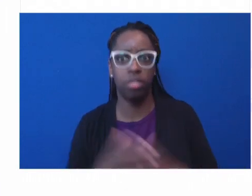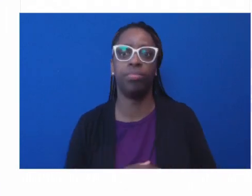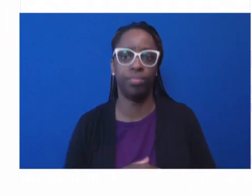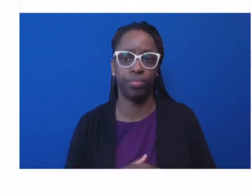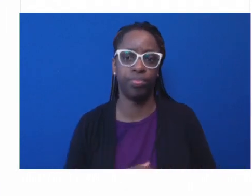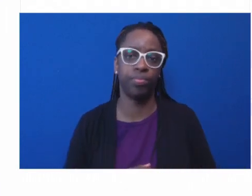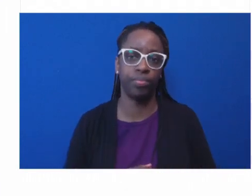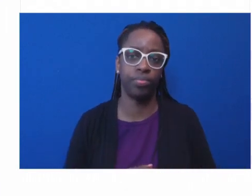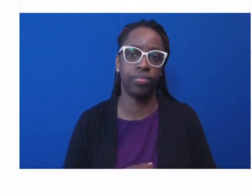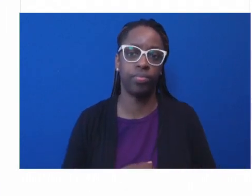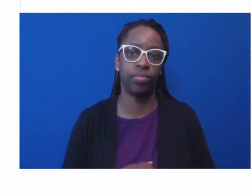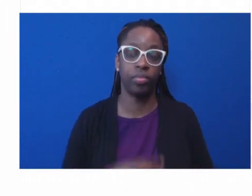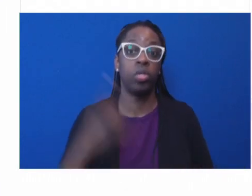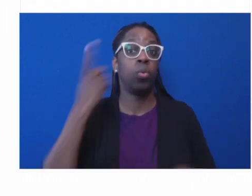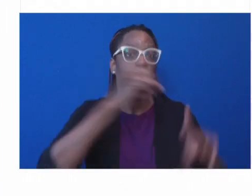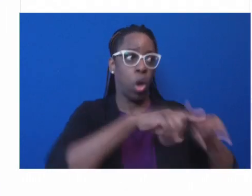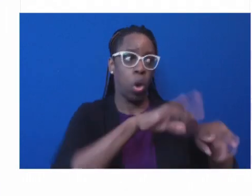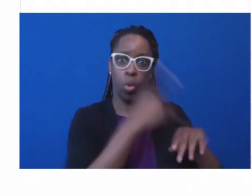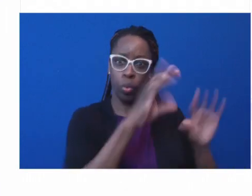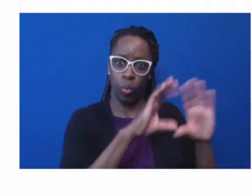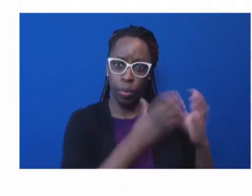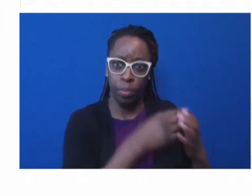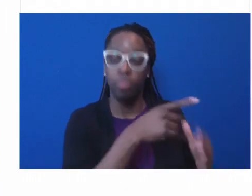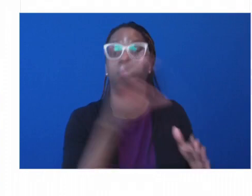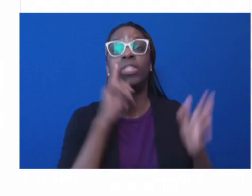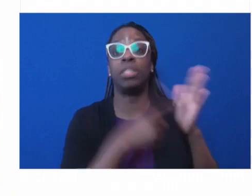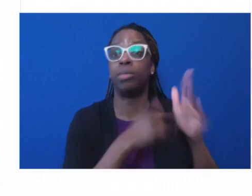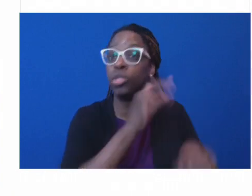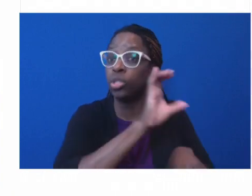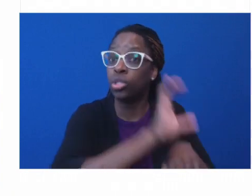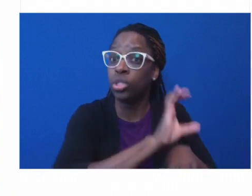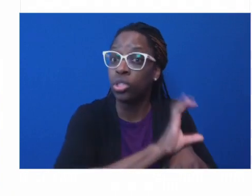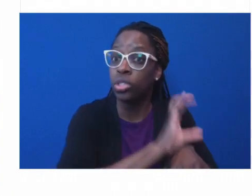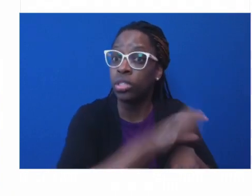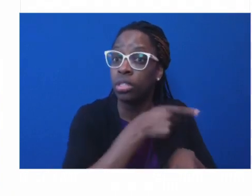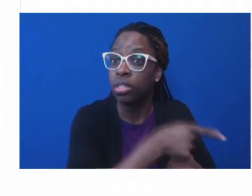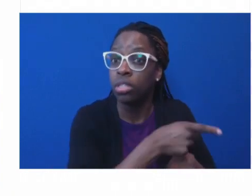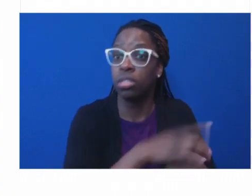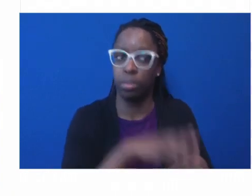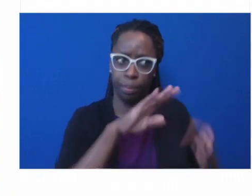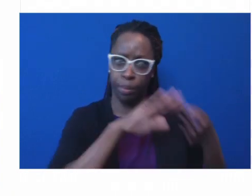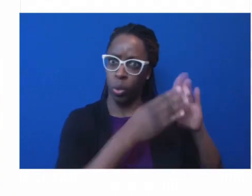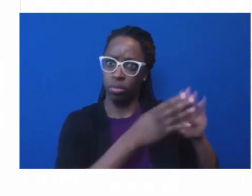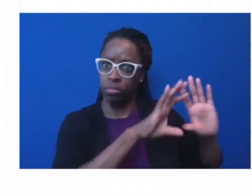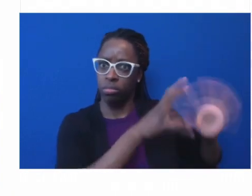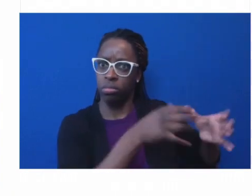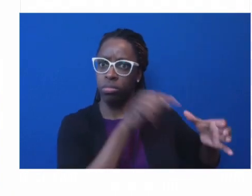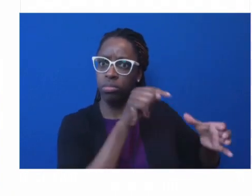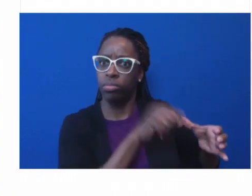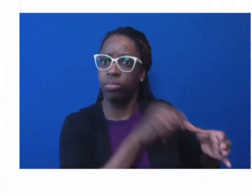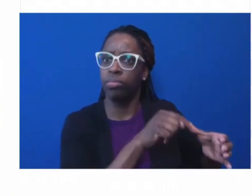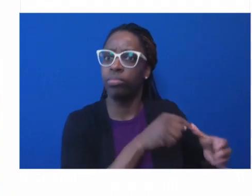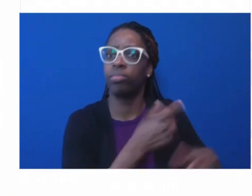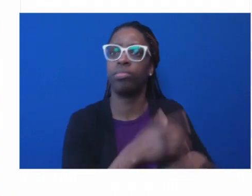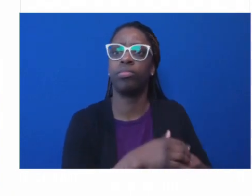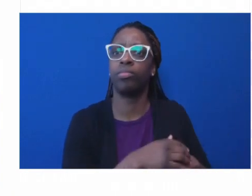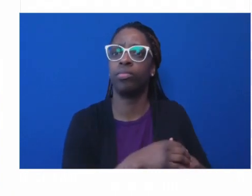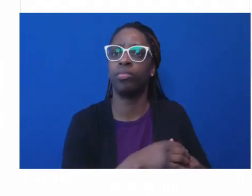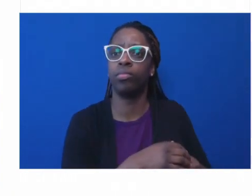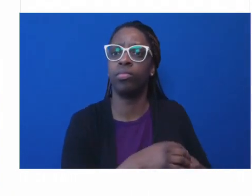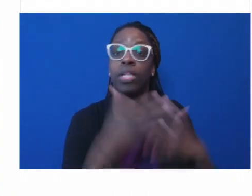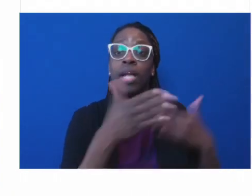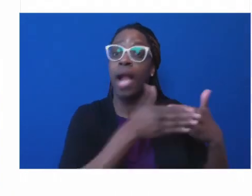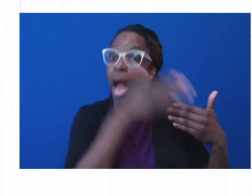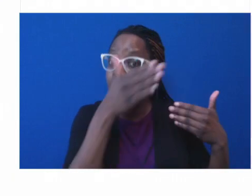bound, the community itself, the community itself, the neighborhoods, the zip codes is a system. Within it are organizations that